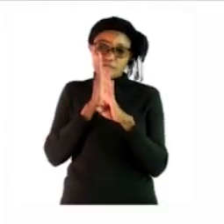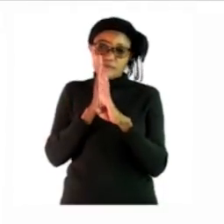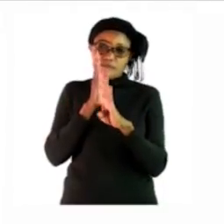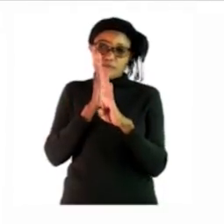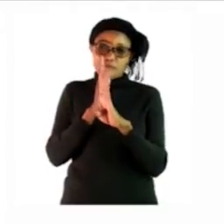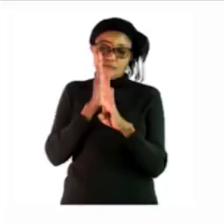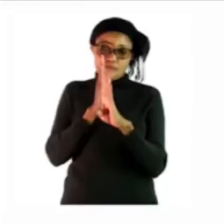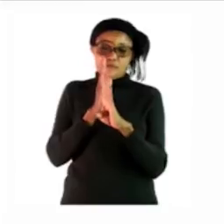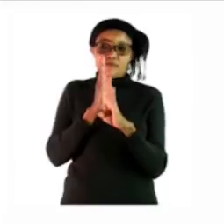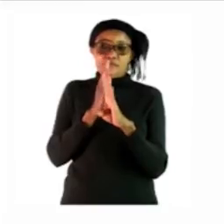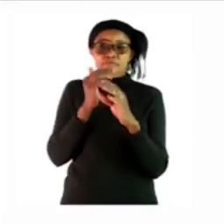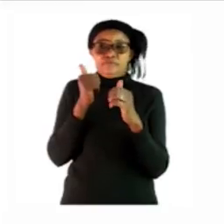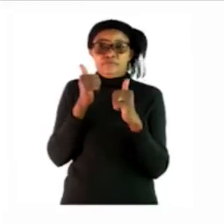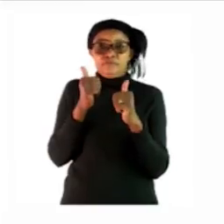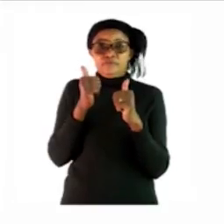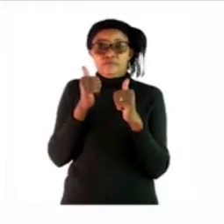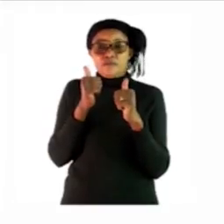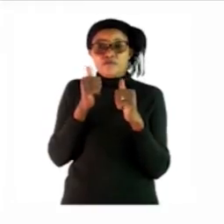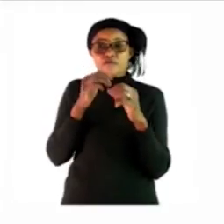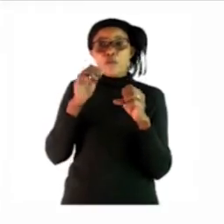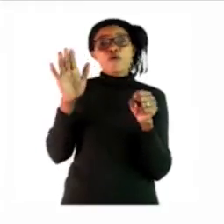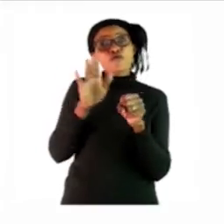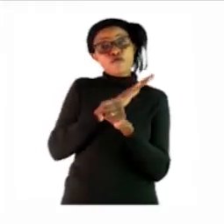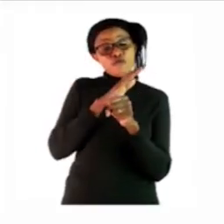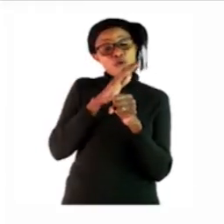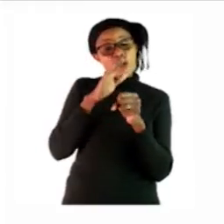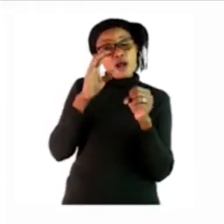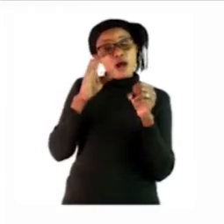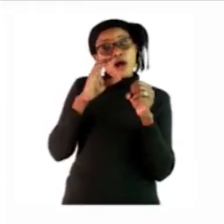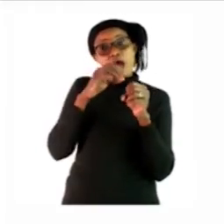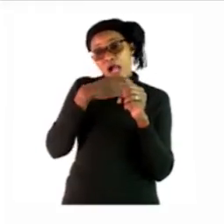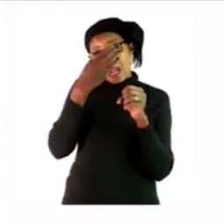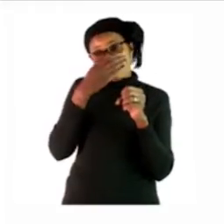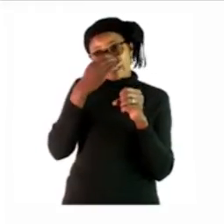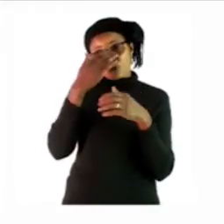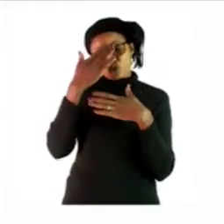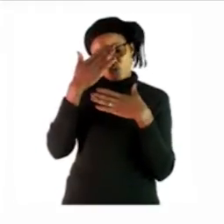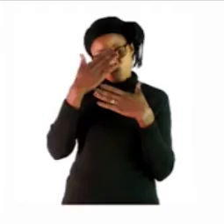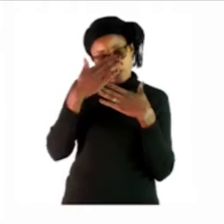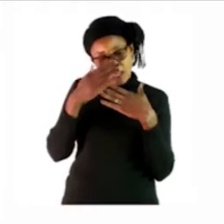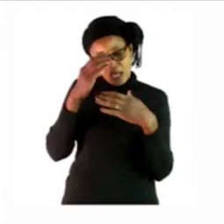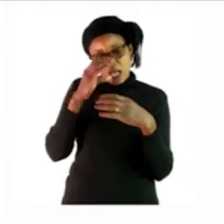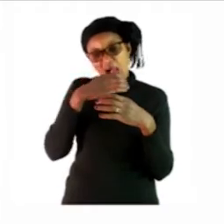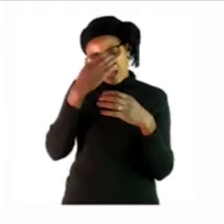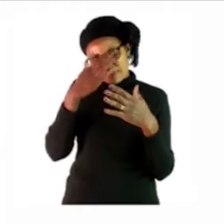from a whole apple to an apple that is finished